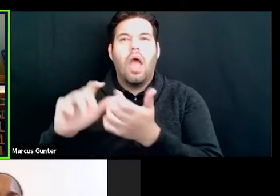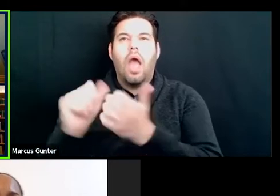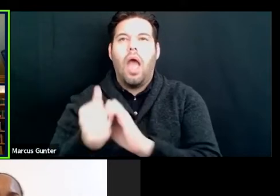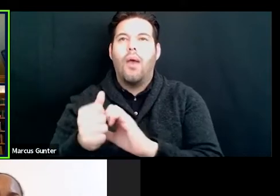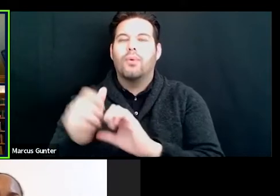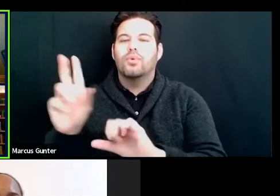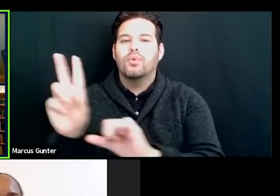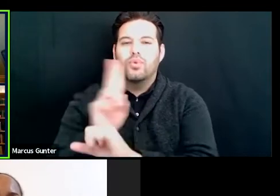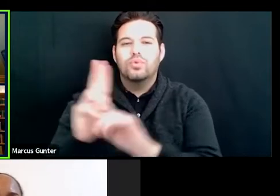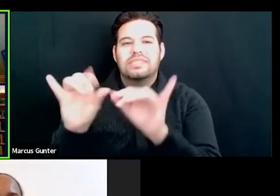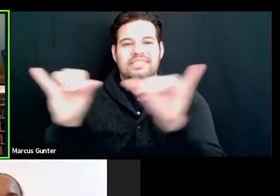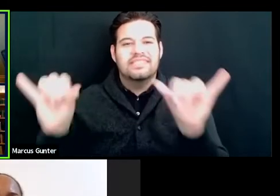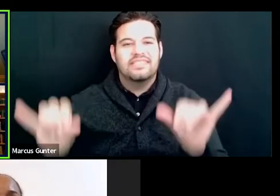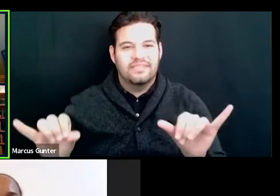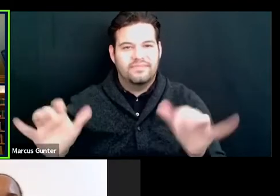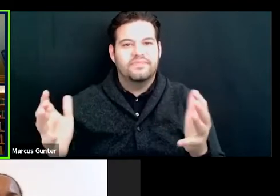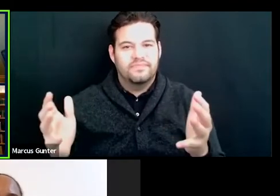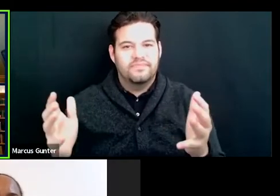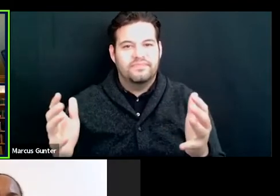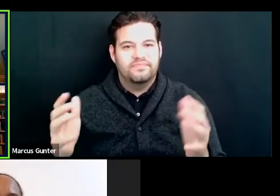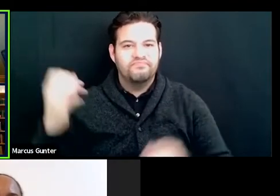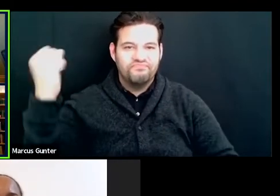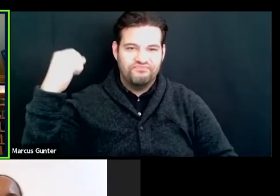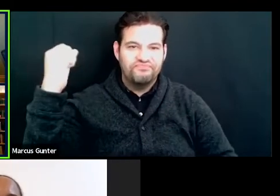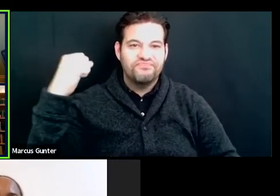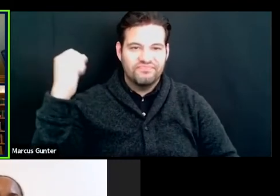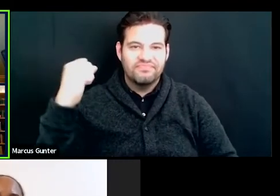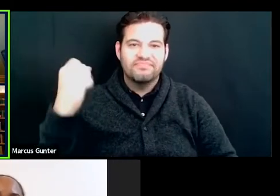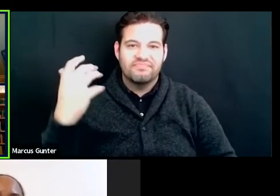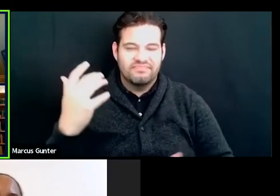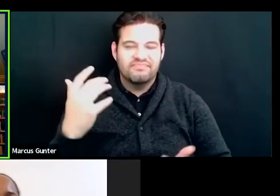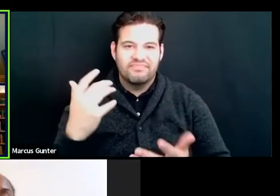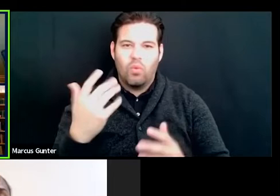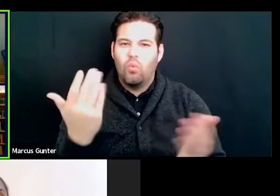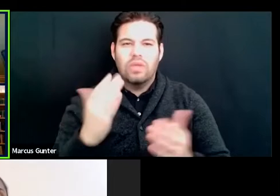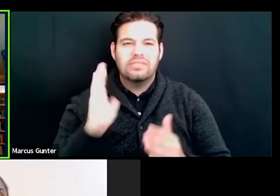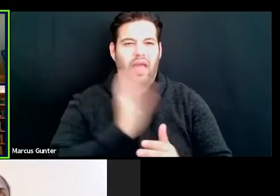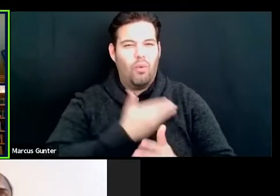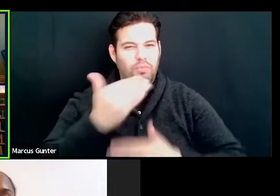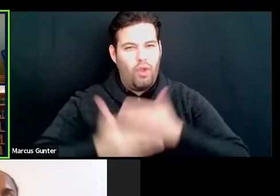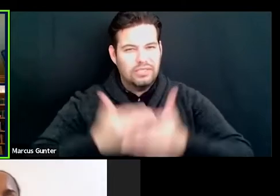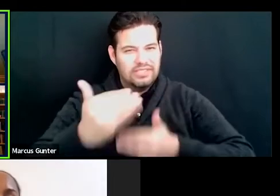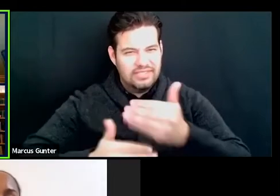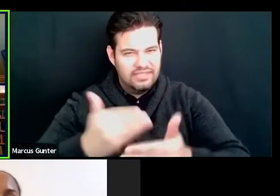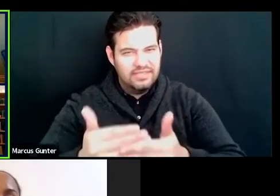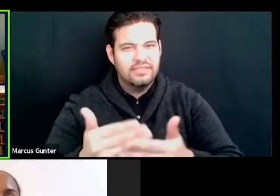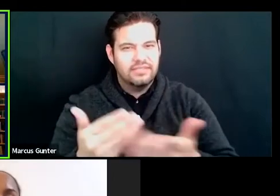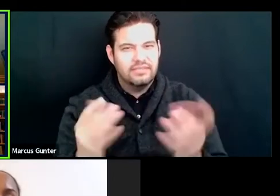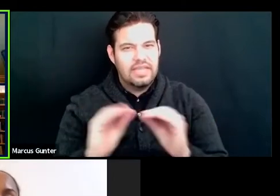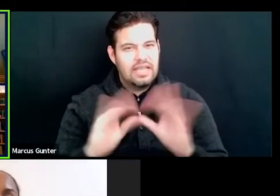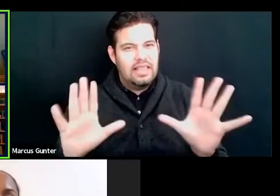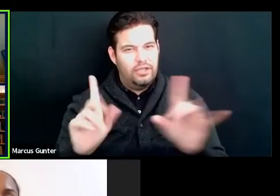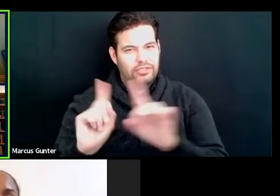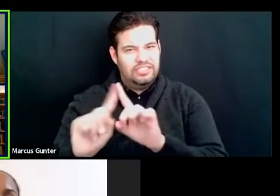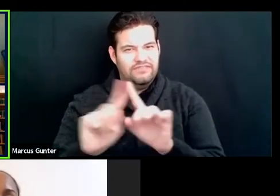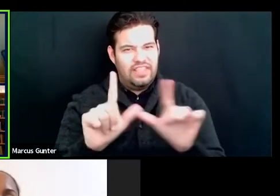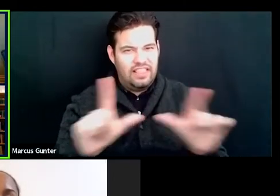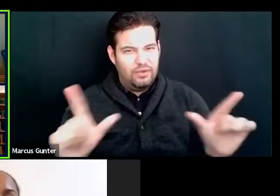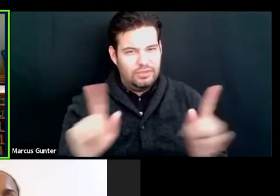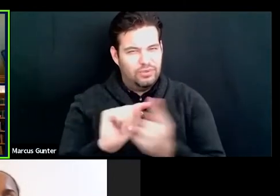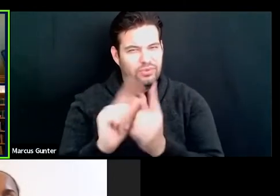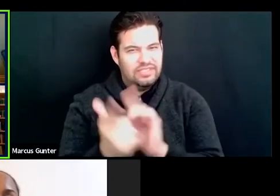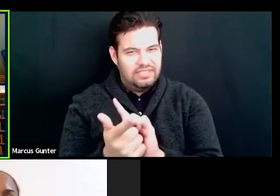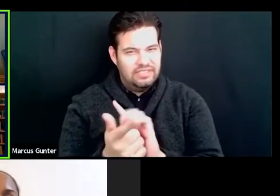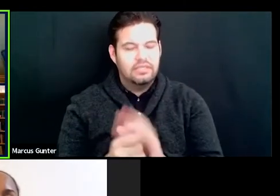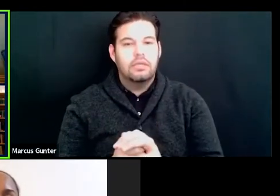the, the system. I mean, how, what, what the process is that people can understand, and then have a translation